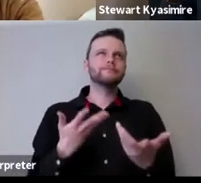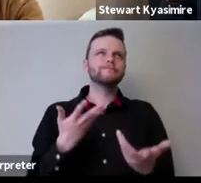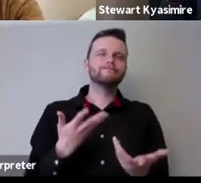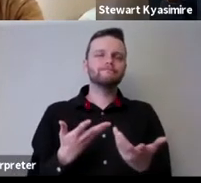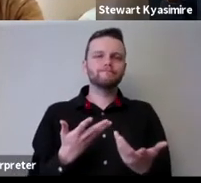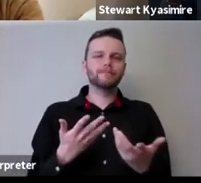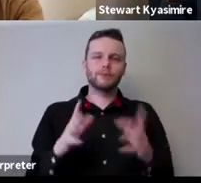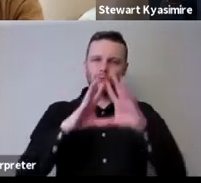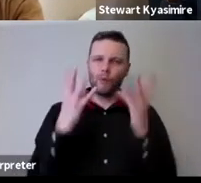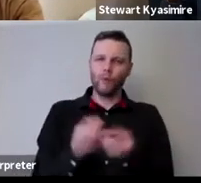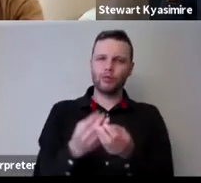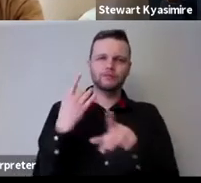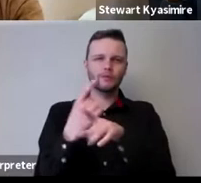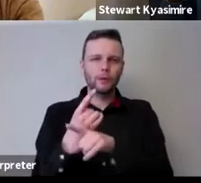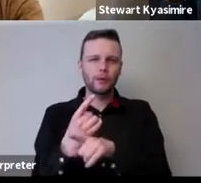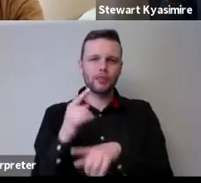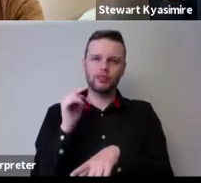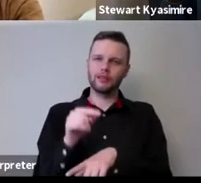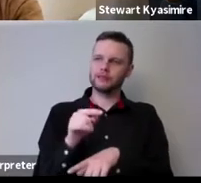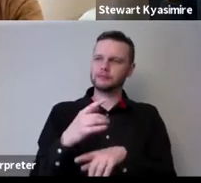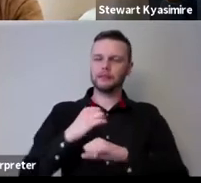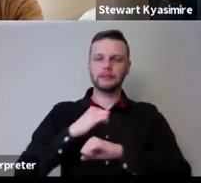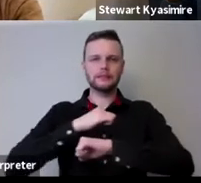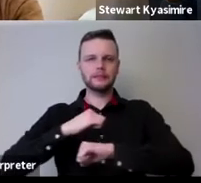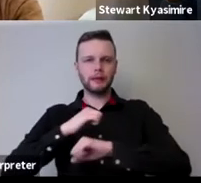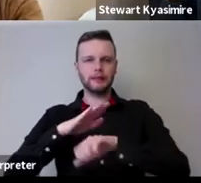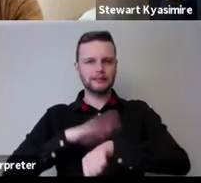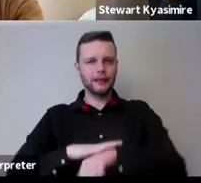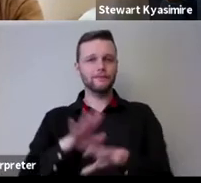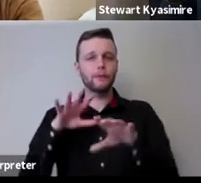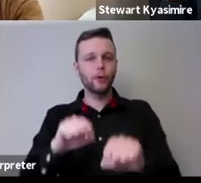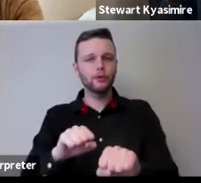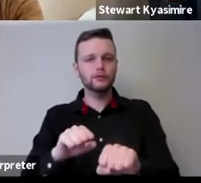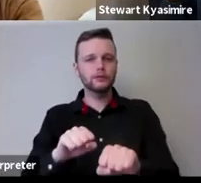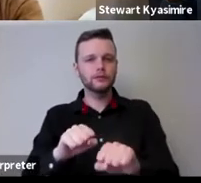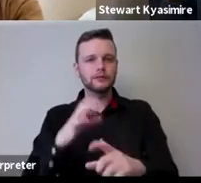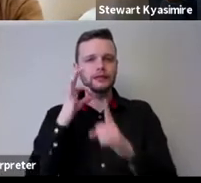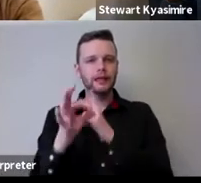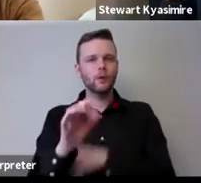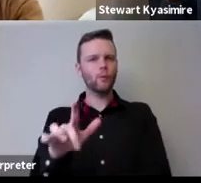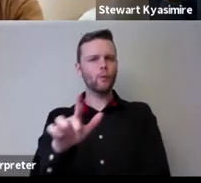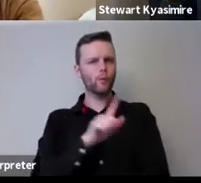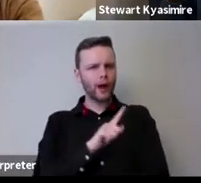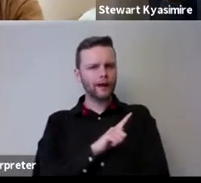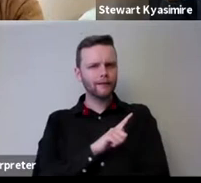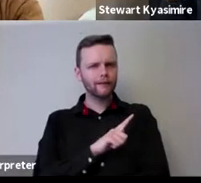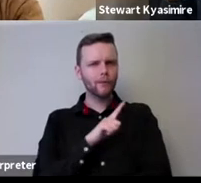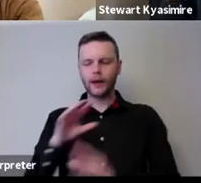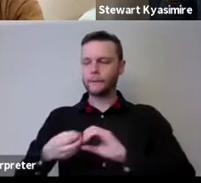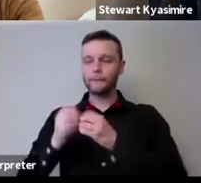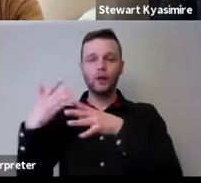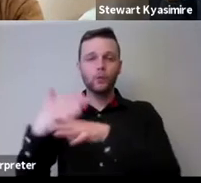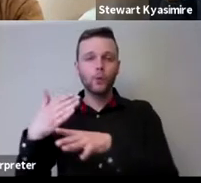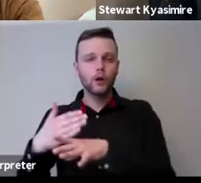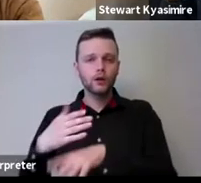everyone seems to be talking about this being a space for pause to ask why why we're making work we're making and who